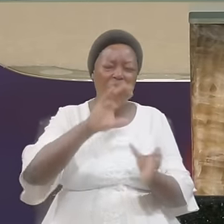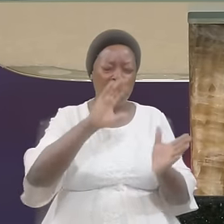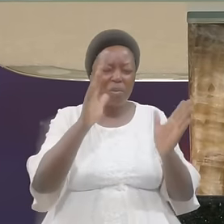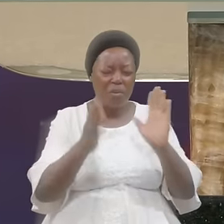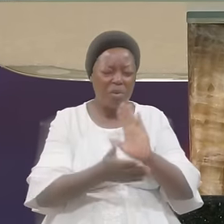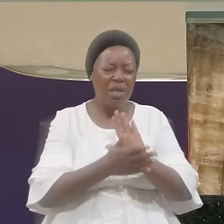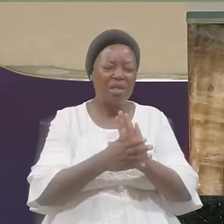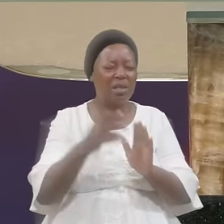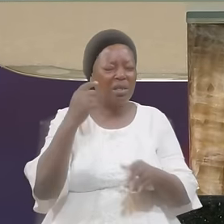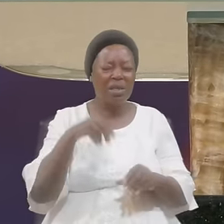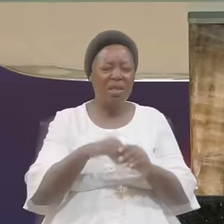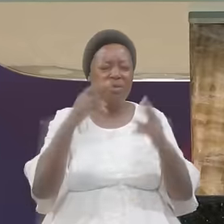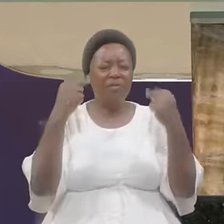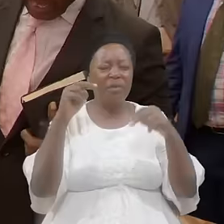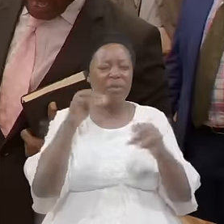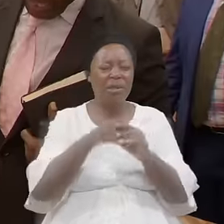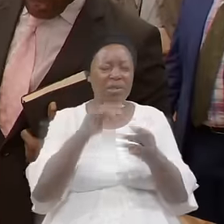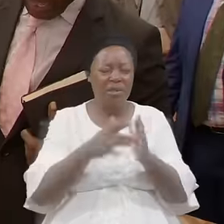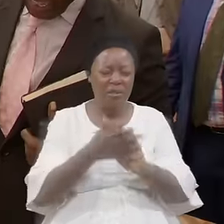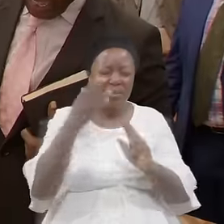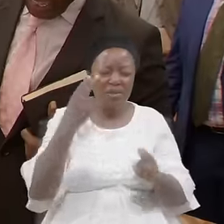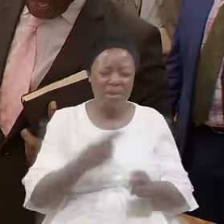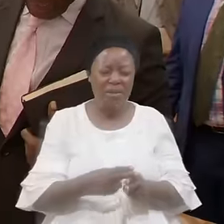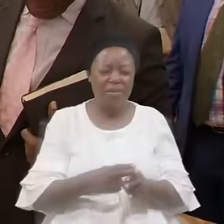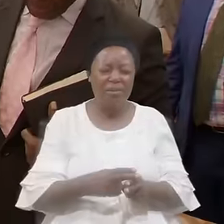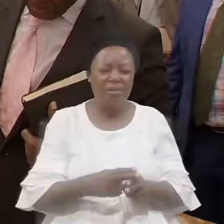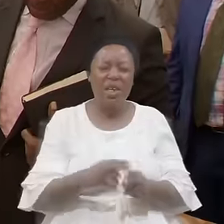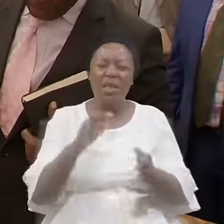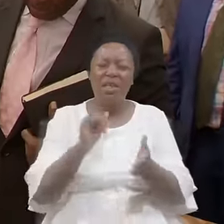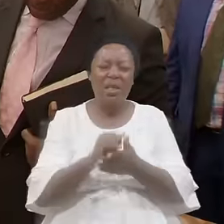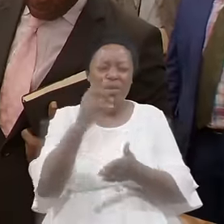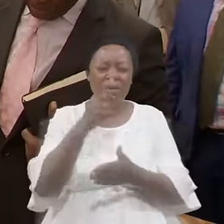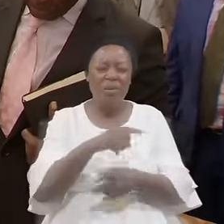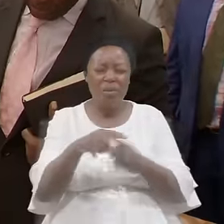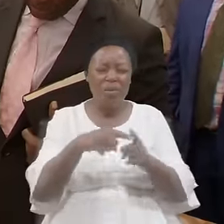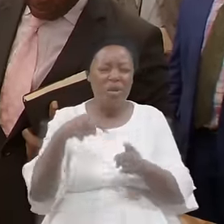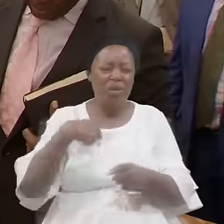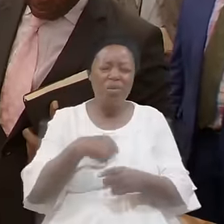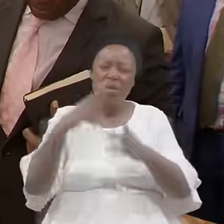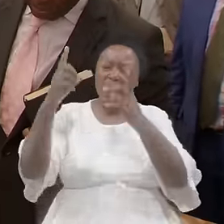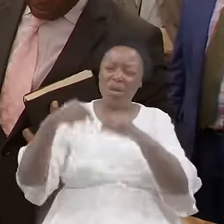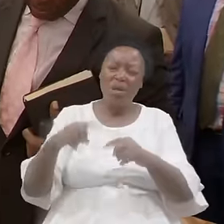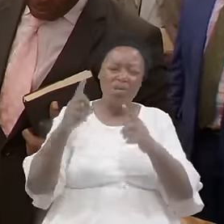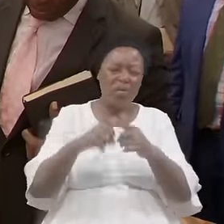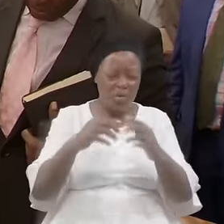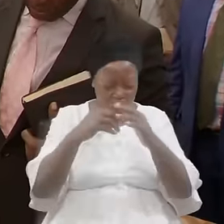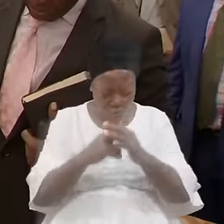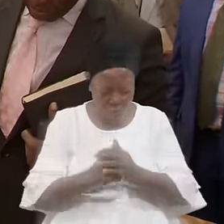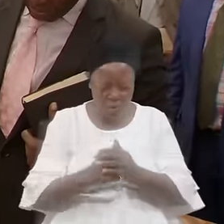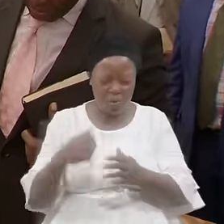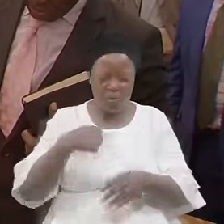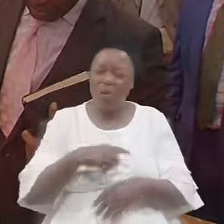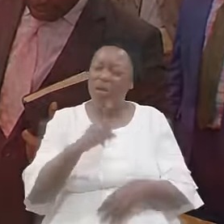in Jesus name That when we come to worship We truly worship you